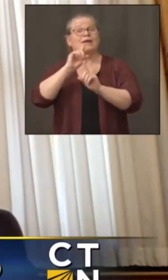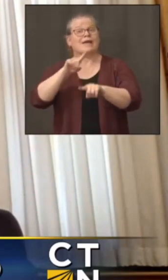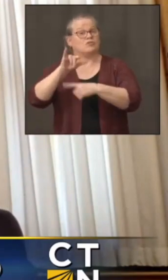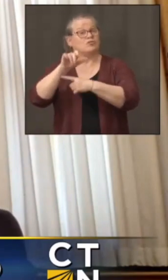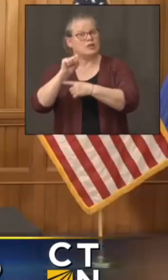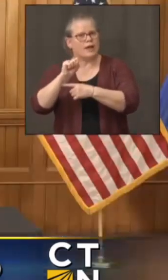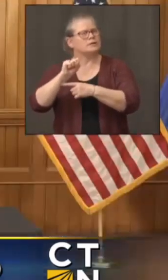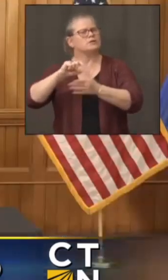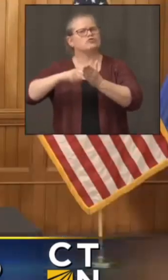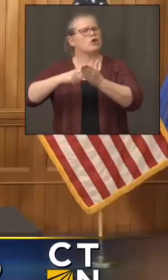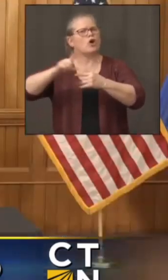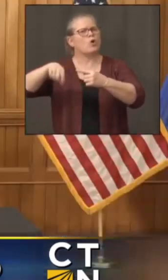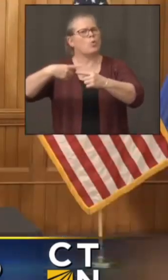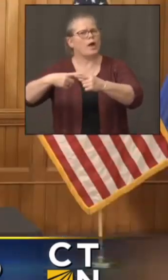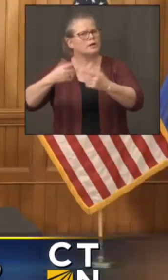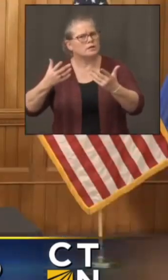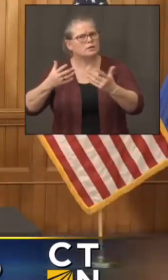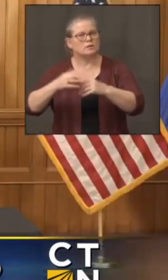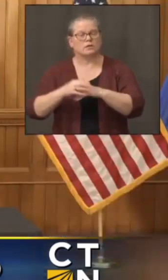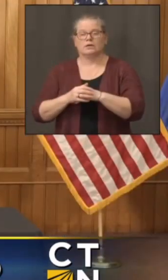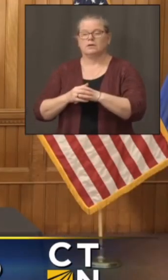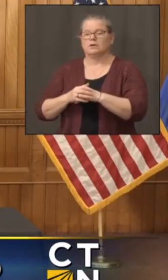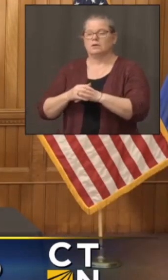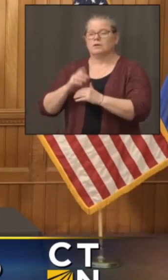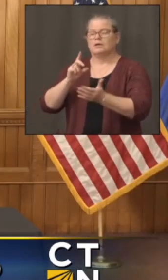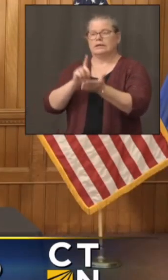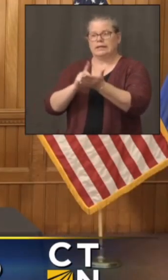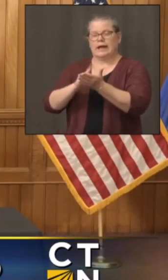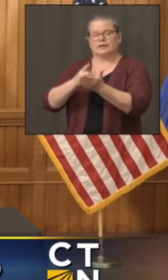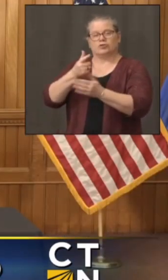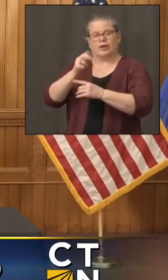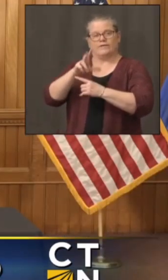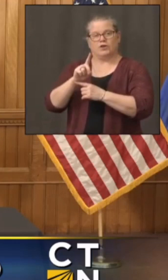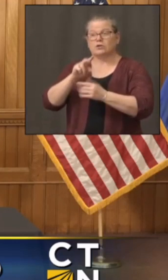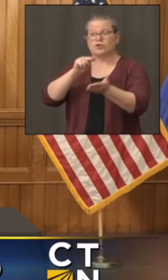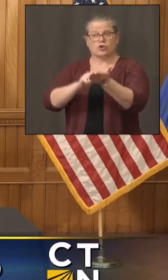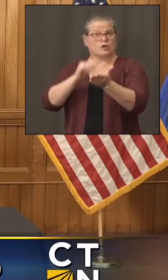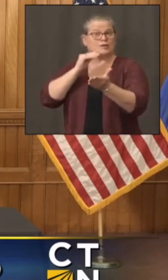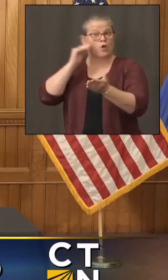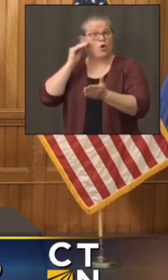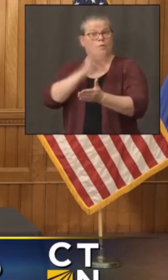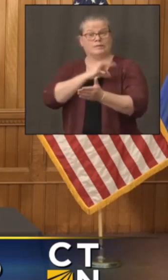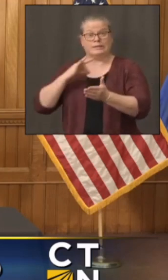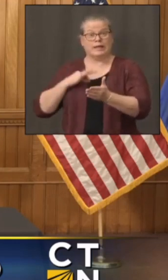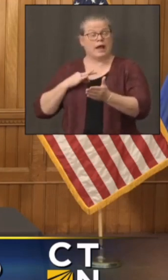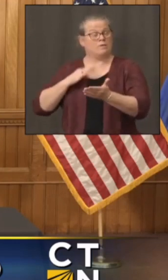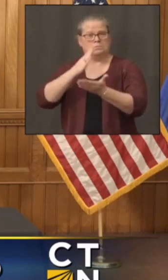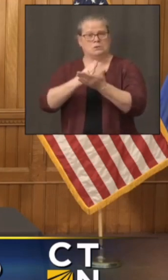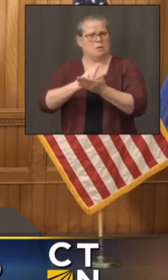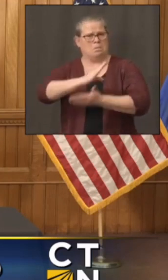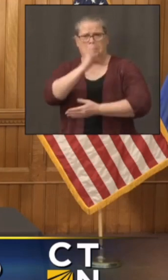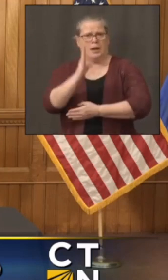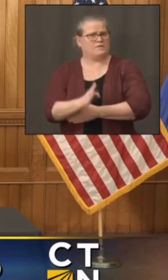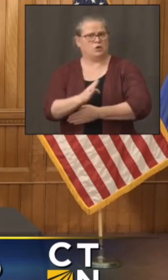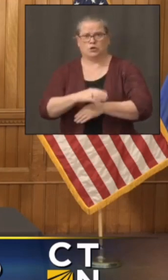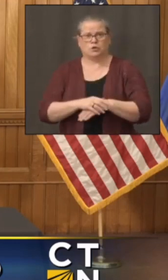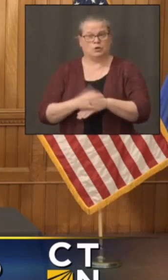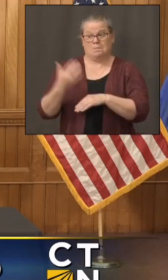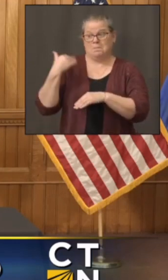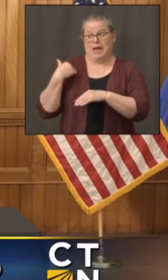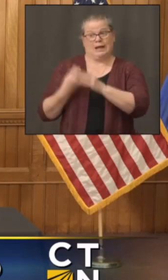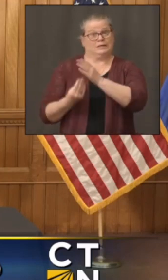So we never stopped testing staff in nursing facilities. When we began testing staff back in the late spring,